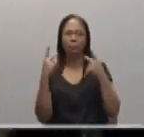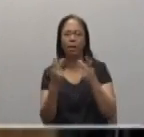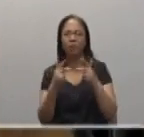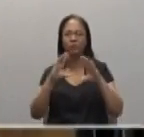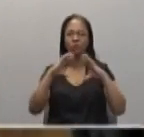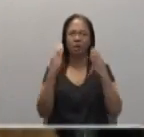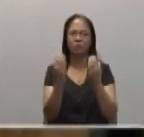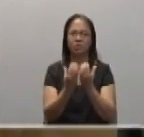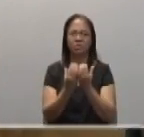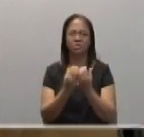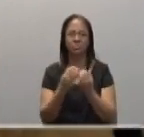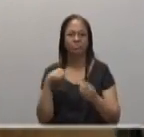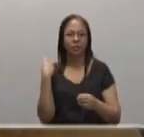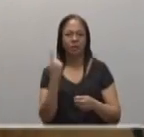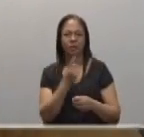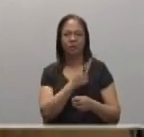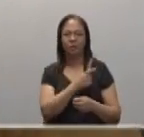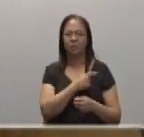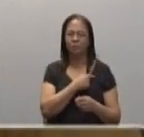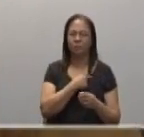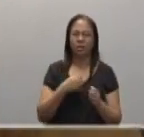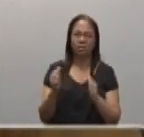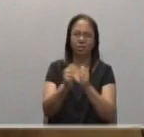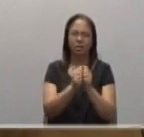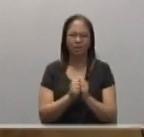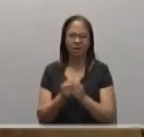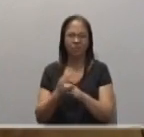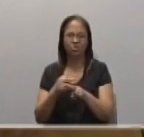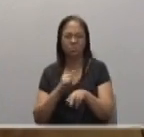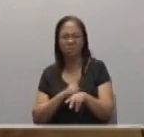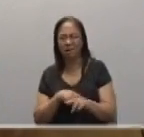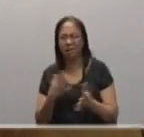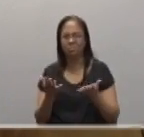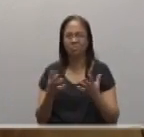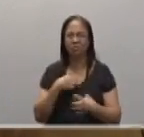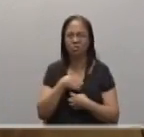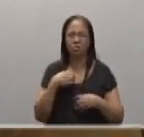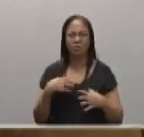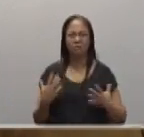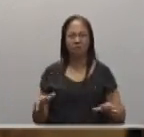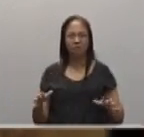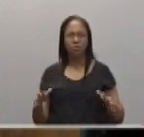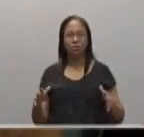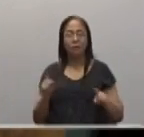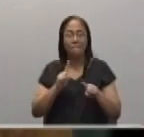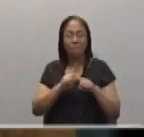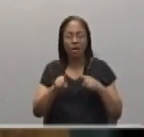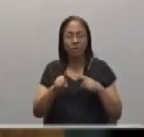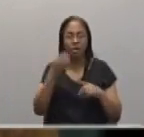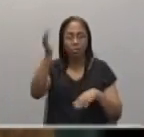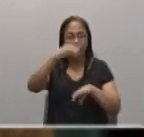that we just entertain people. Hallelujah. No. You know, this is part. But we are called to go.